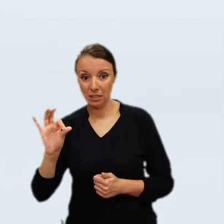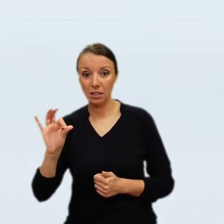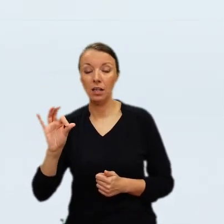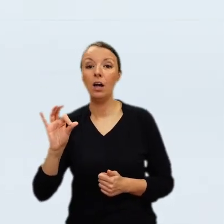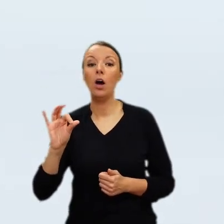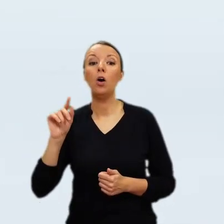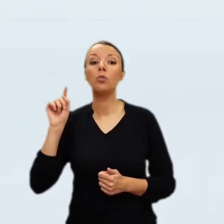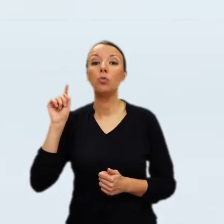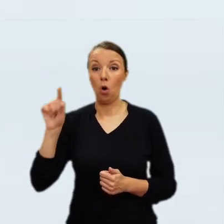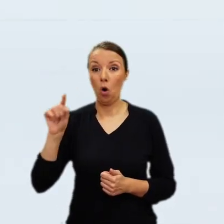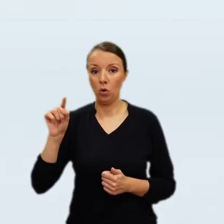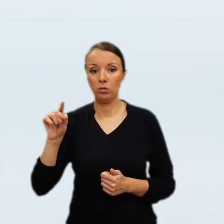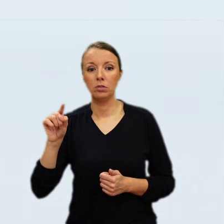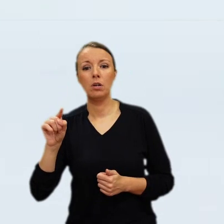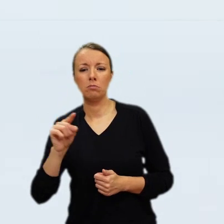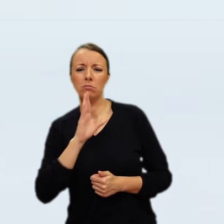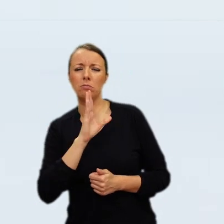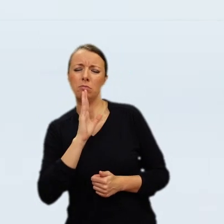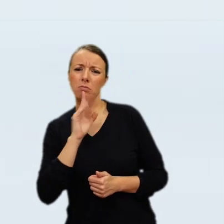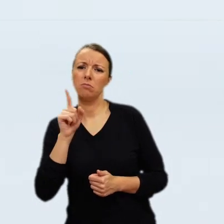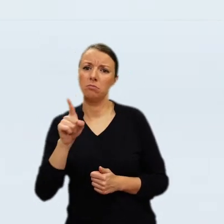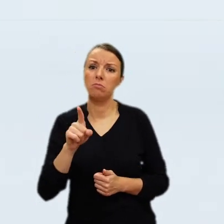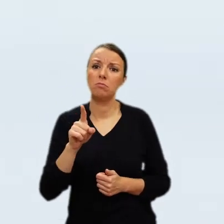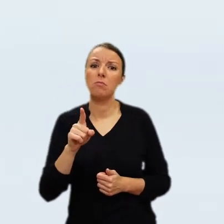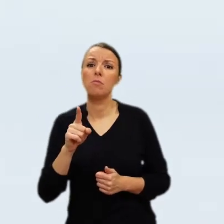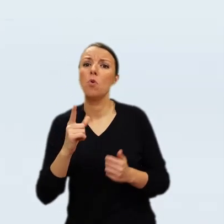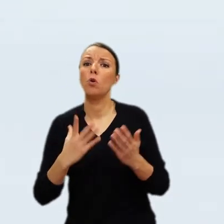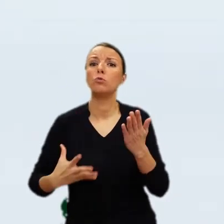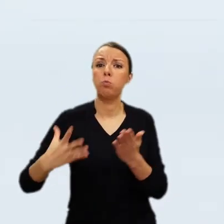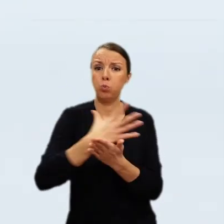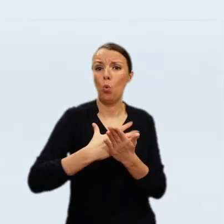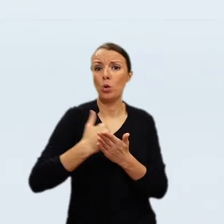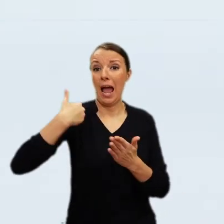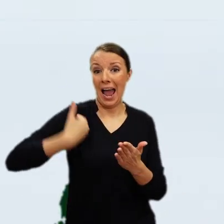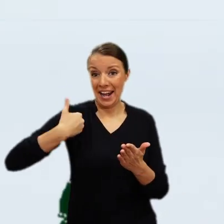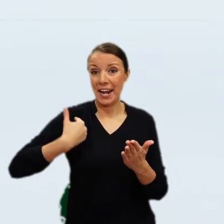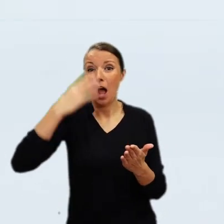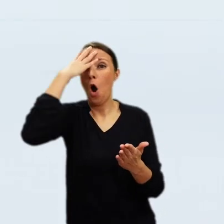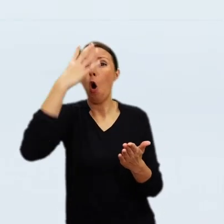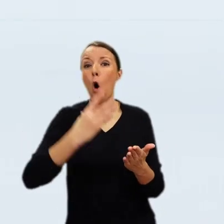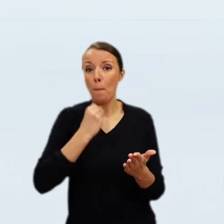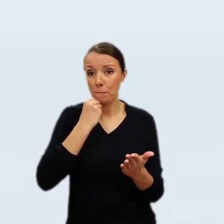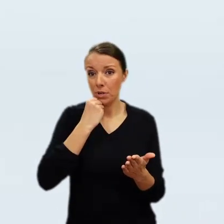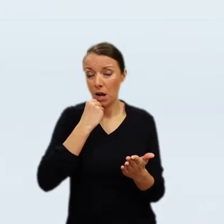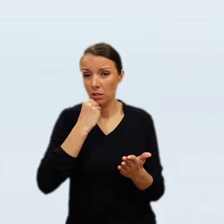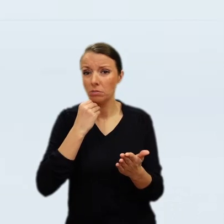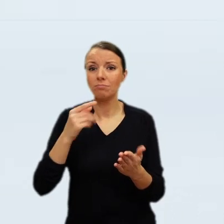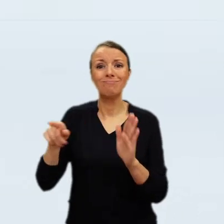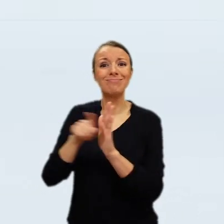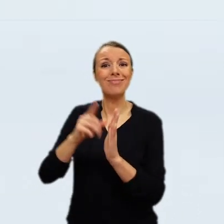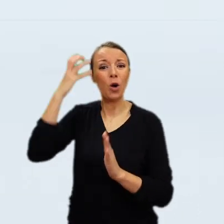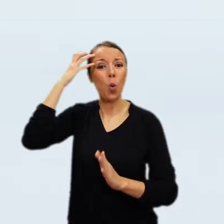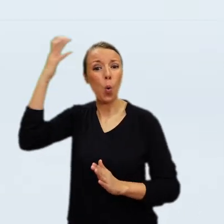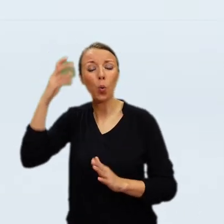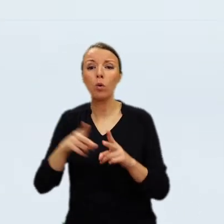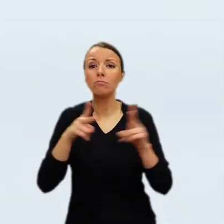By 1795, the painting was in the antechamber on the upper floor at the Palace at Wazienki, at the entrance of a suite